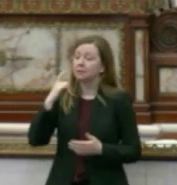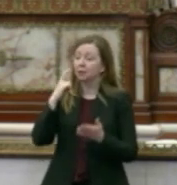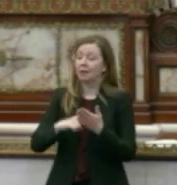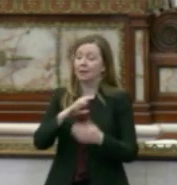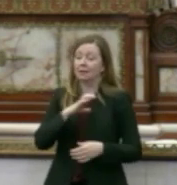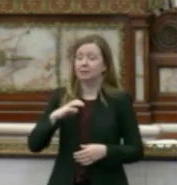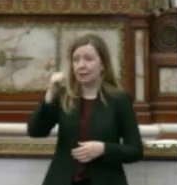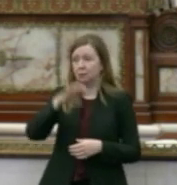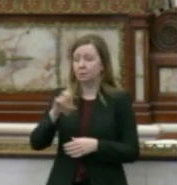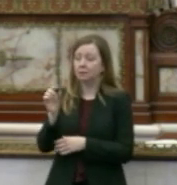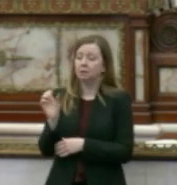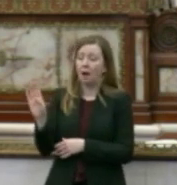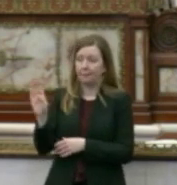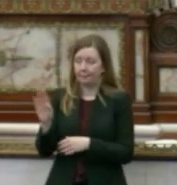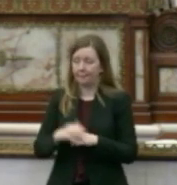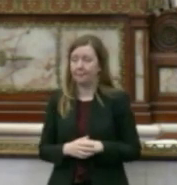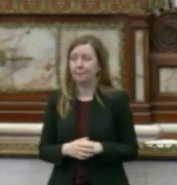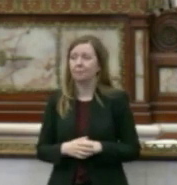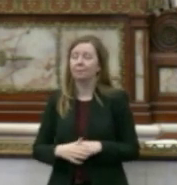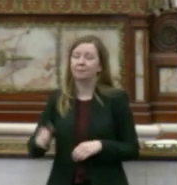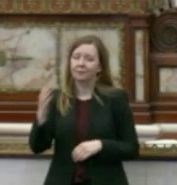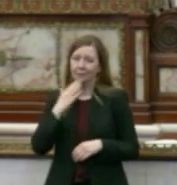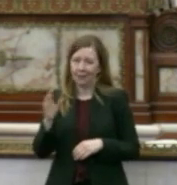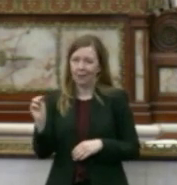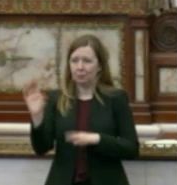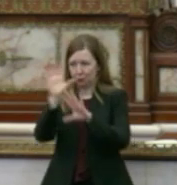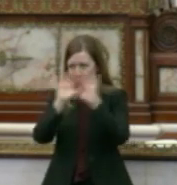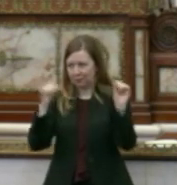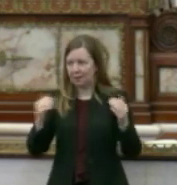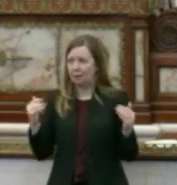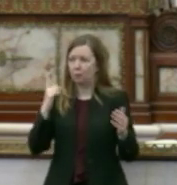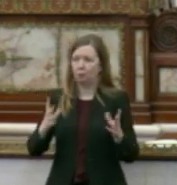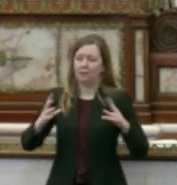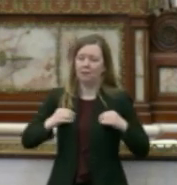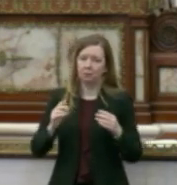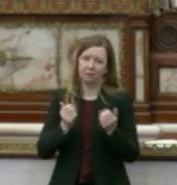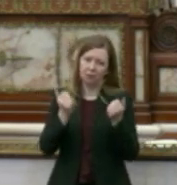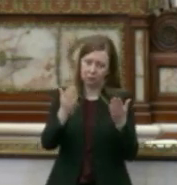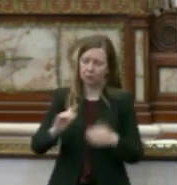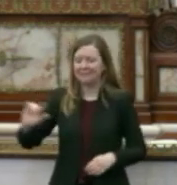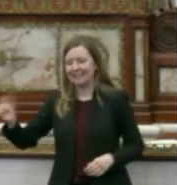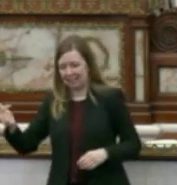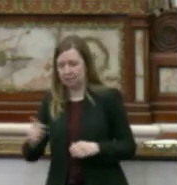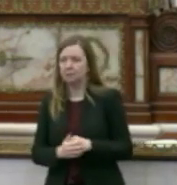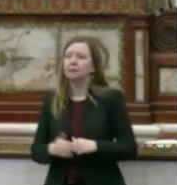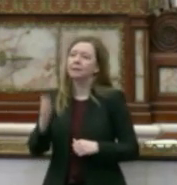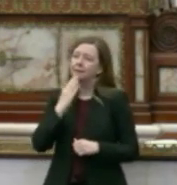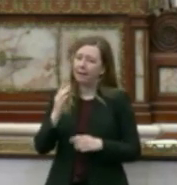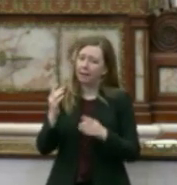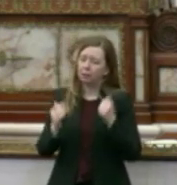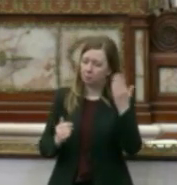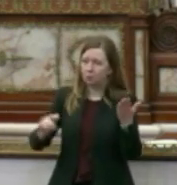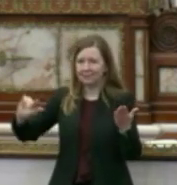Councilman Dunn. Thank you. Thank you, Mr. President. I move for the adoption of the resolution. Second. Thank you. It has been